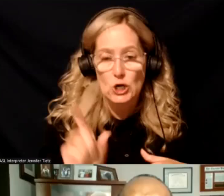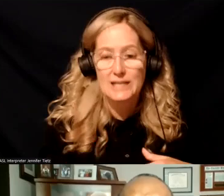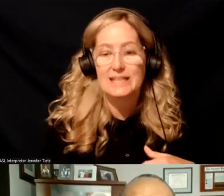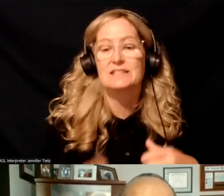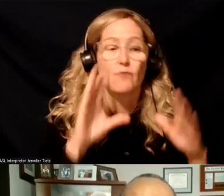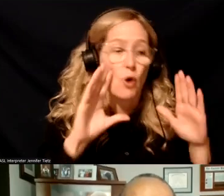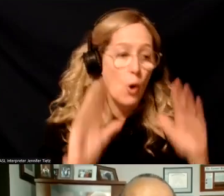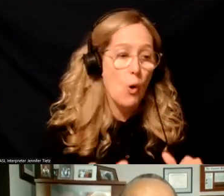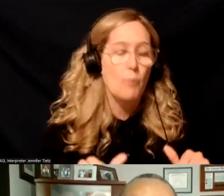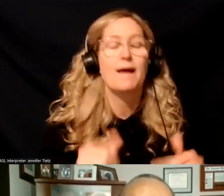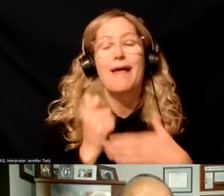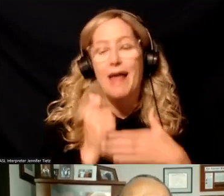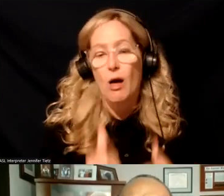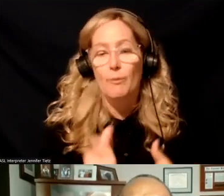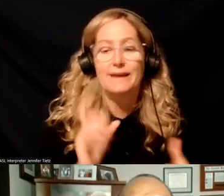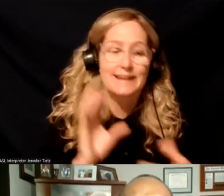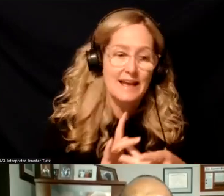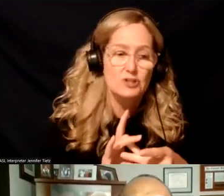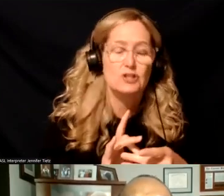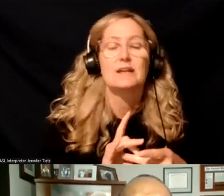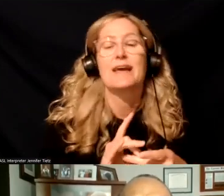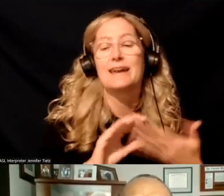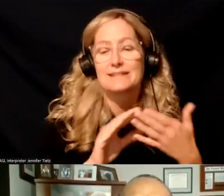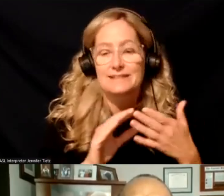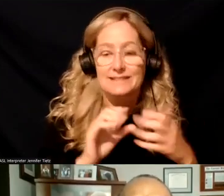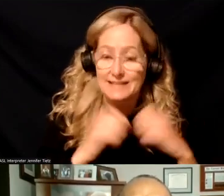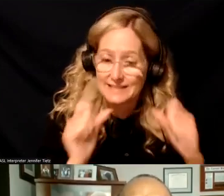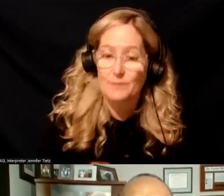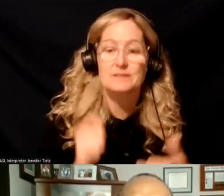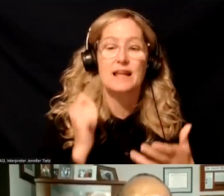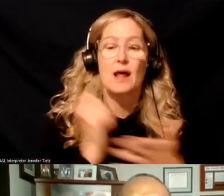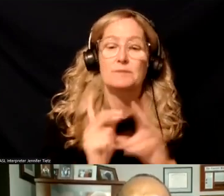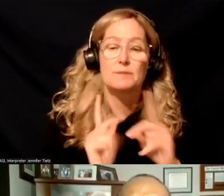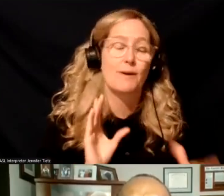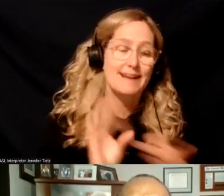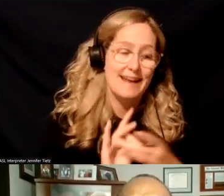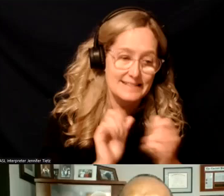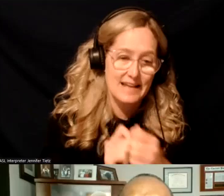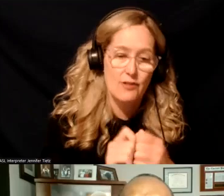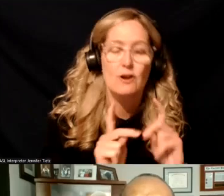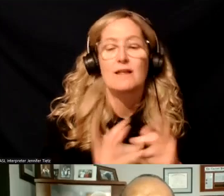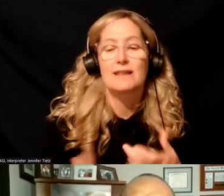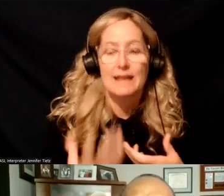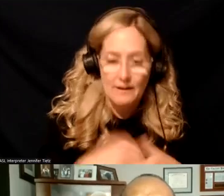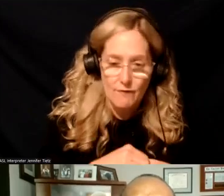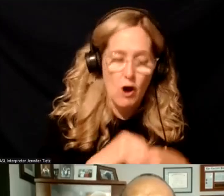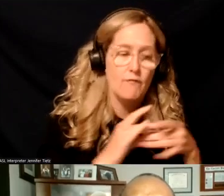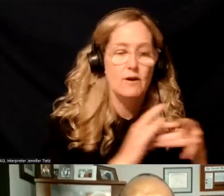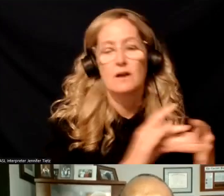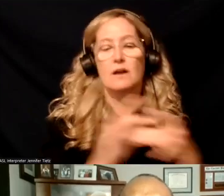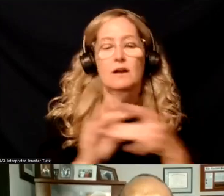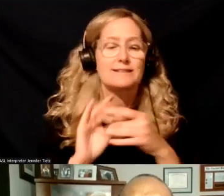hope, help, and connection, a system that reimagines connectivity, re-engages our communities, and re-establishes